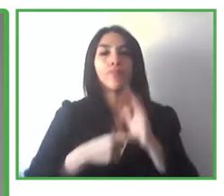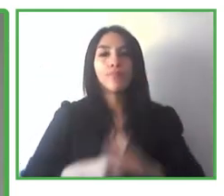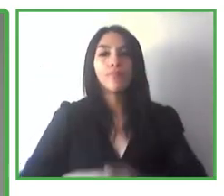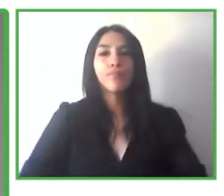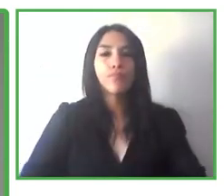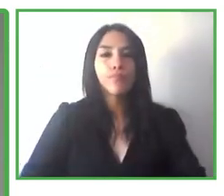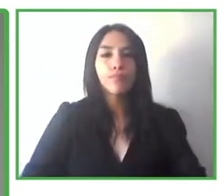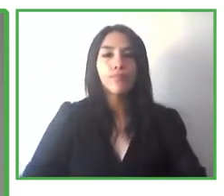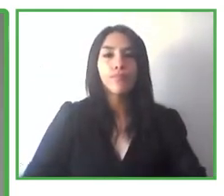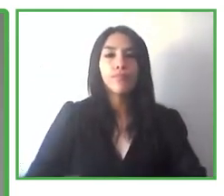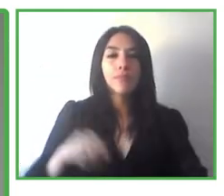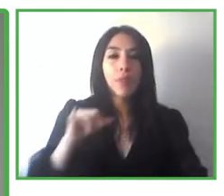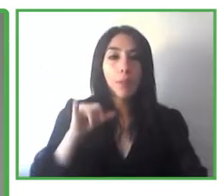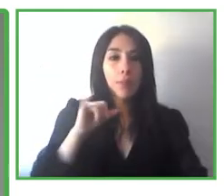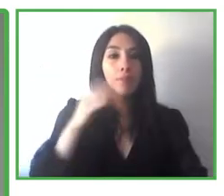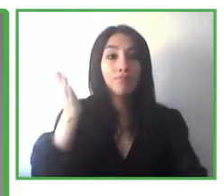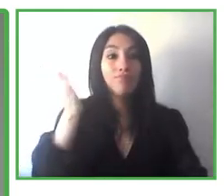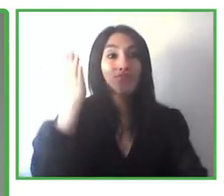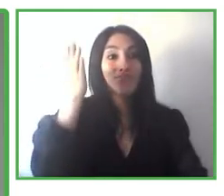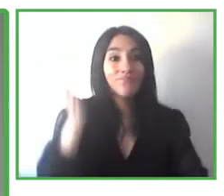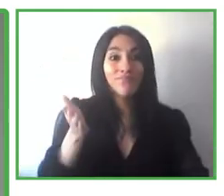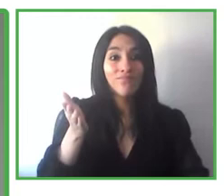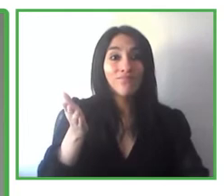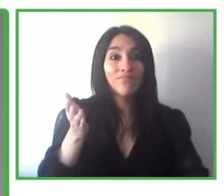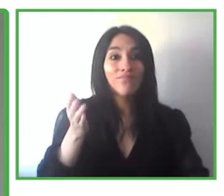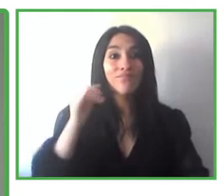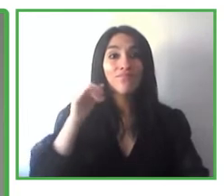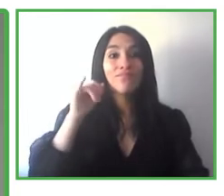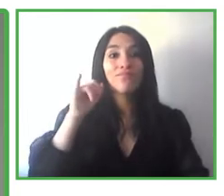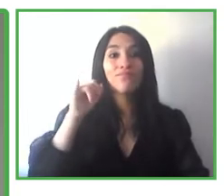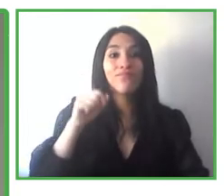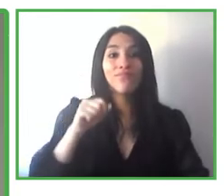And we also have Jaisiel Madrid-Sanchez,